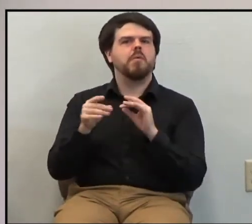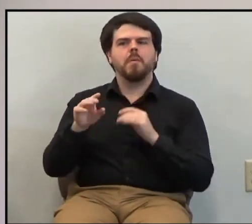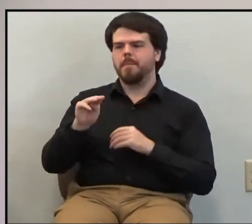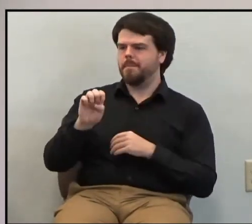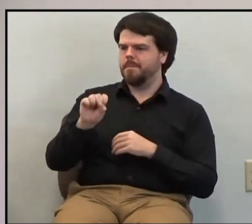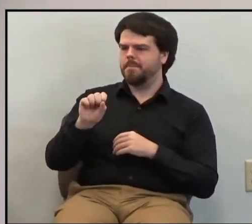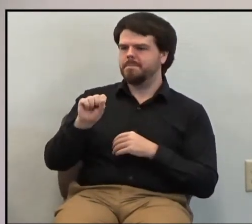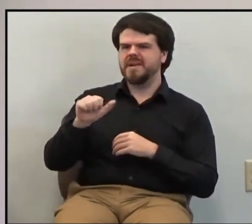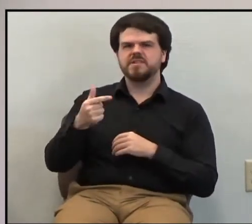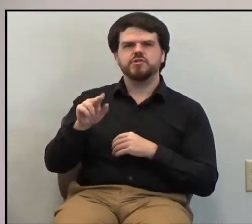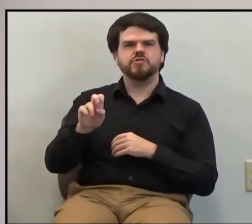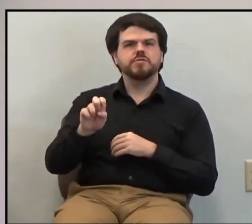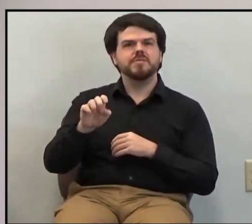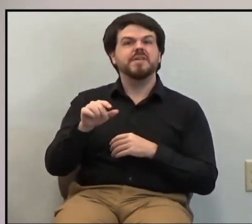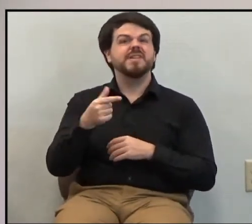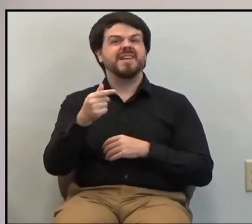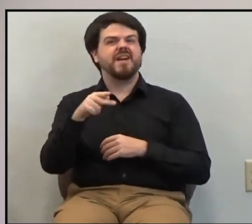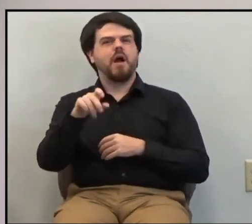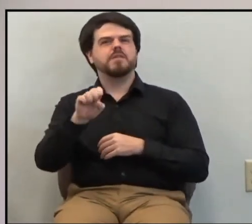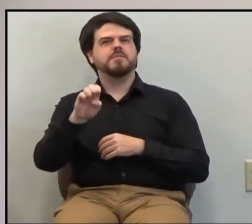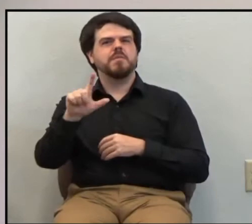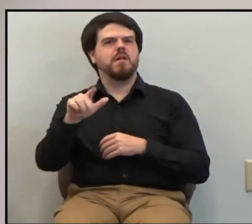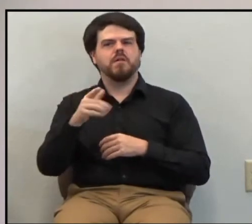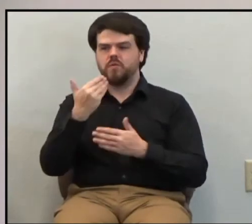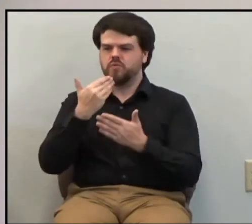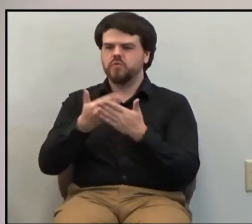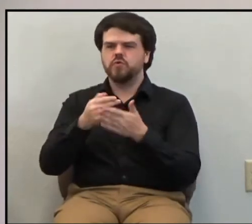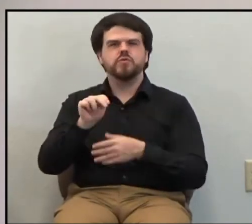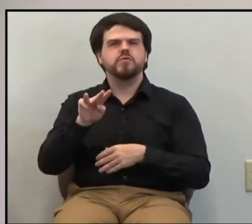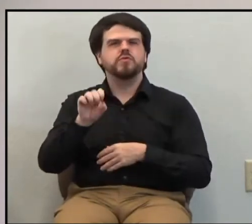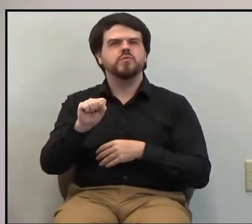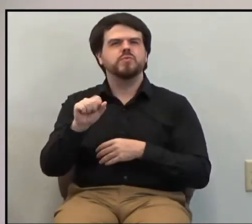gospel, the good news that the Christians proclaimed.